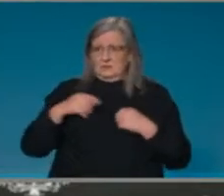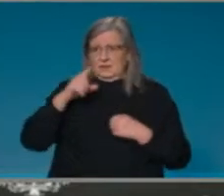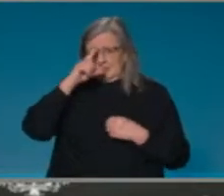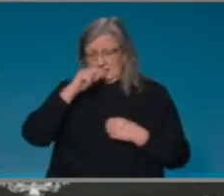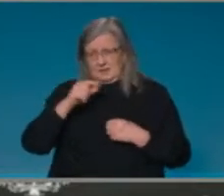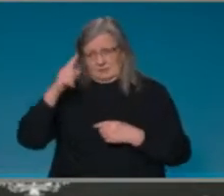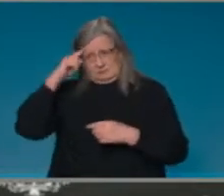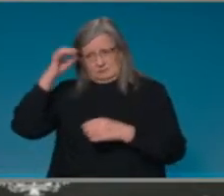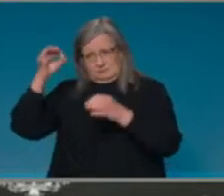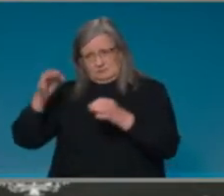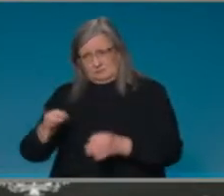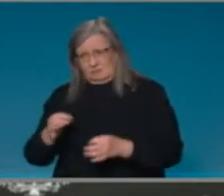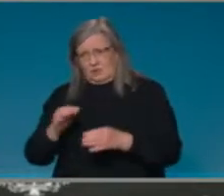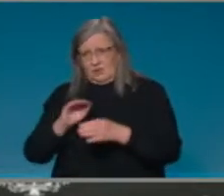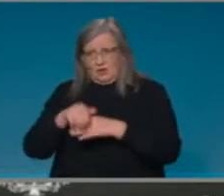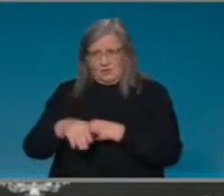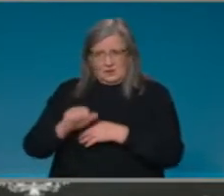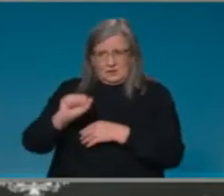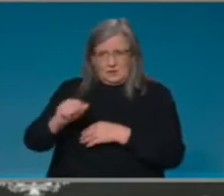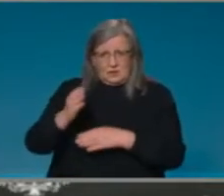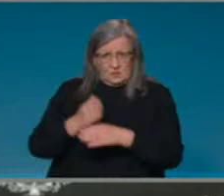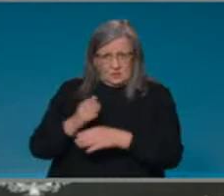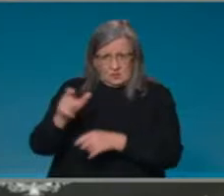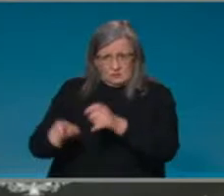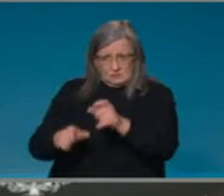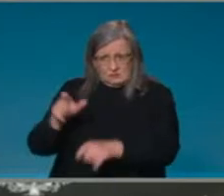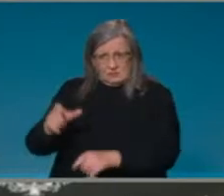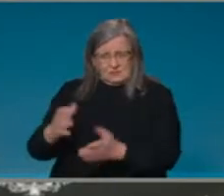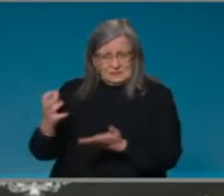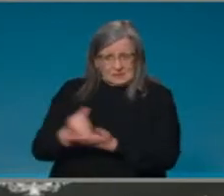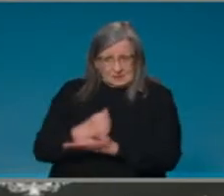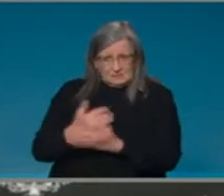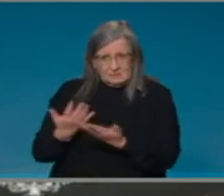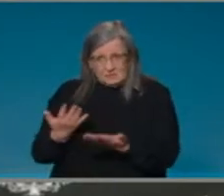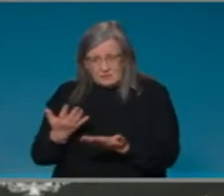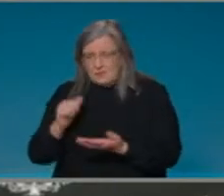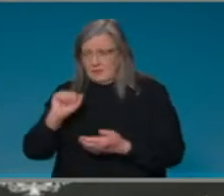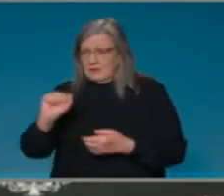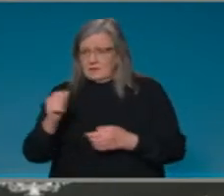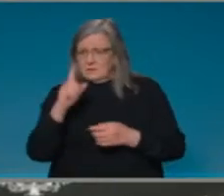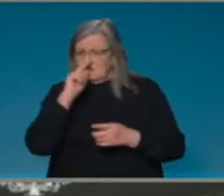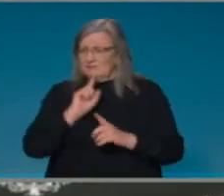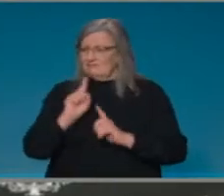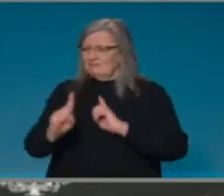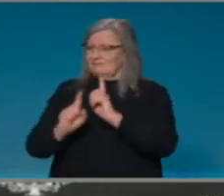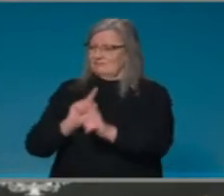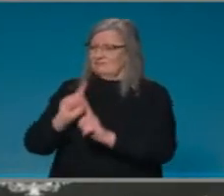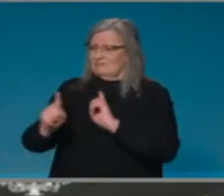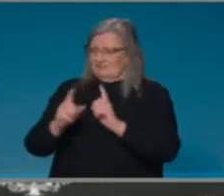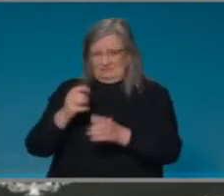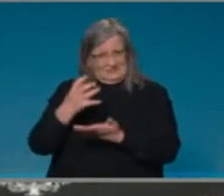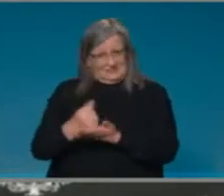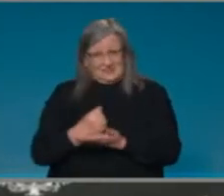they're able to make decisions in relation to the safety of their patrons and customers. So there's no proposal to